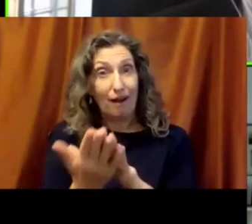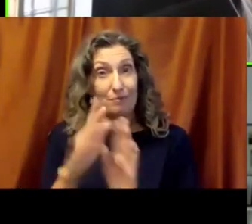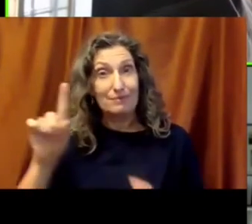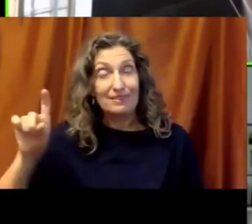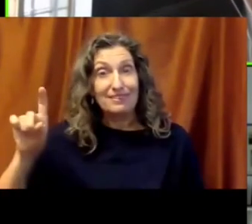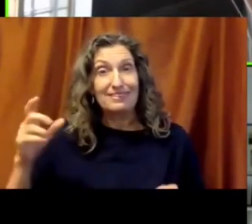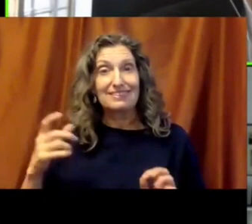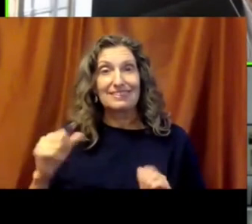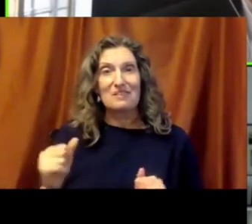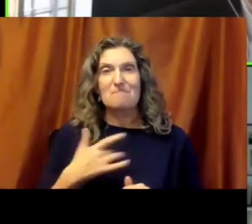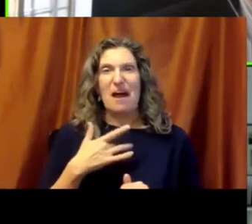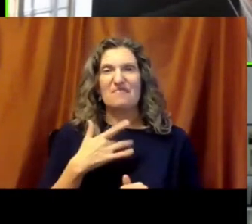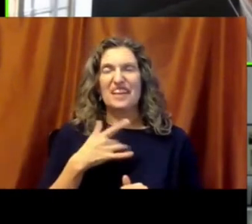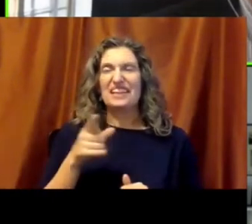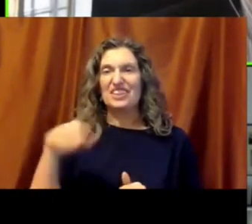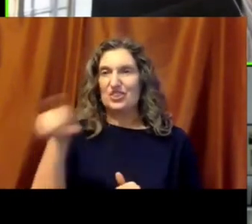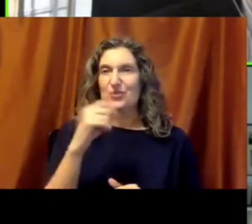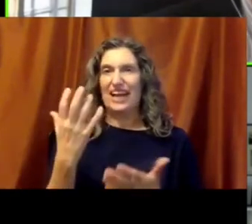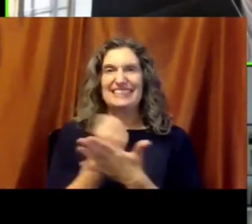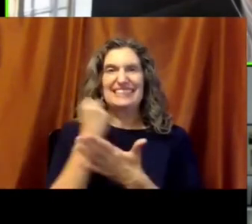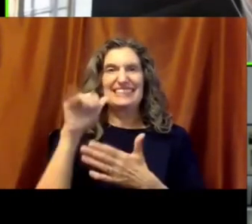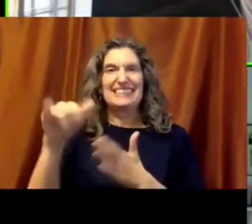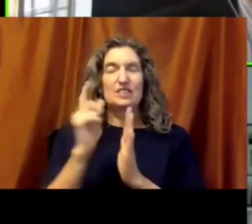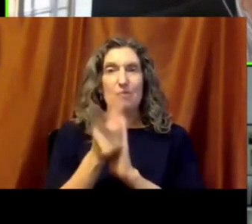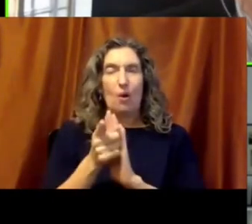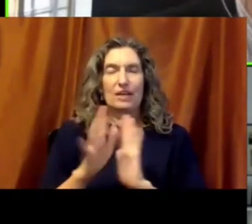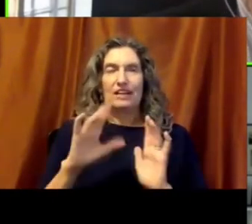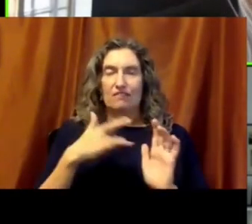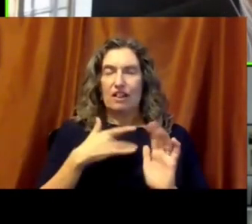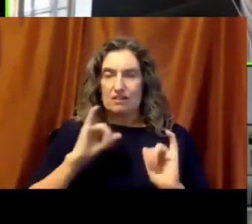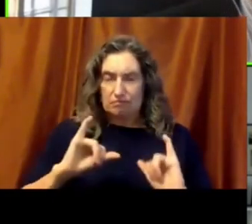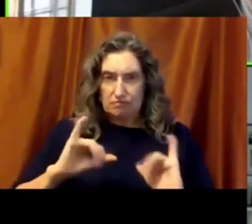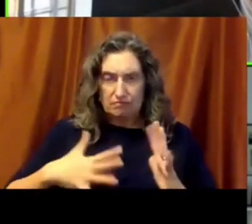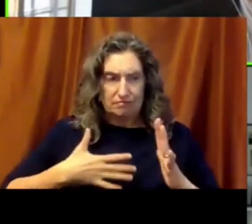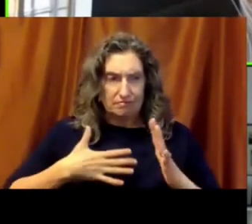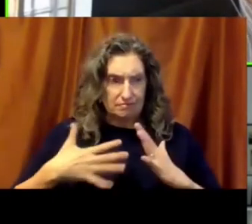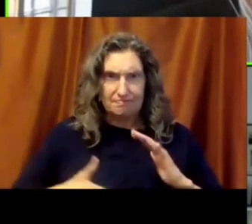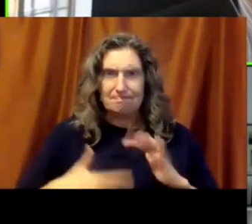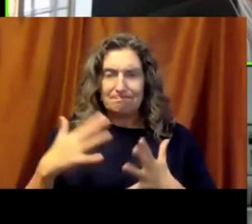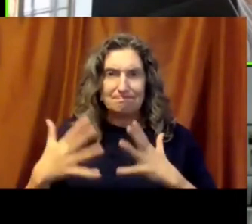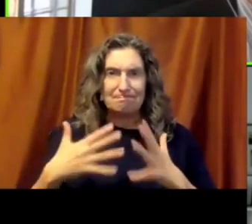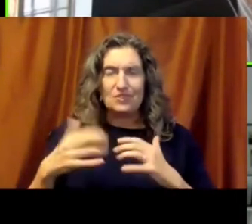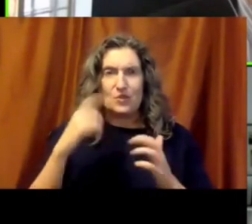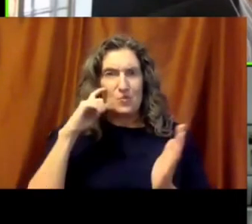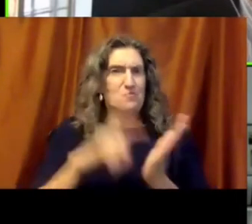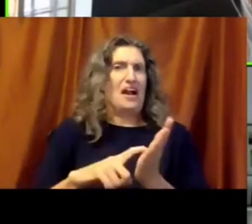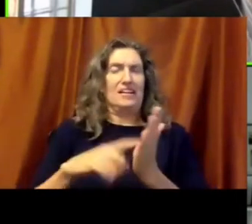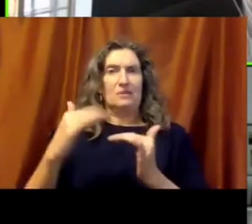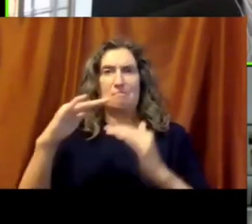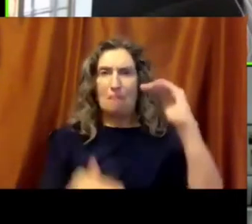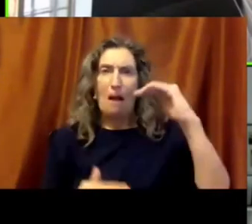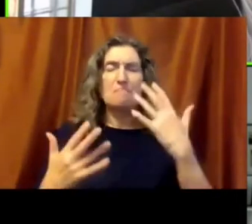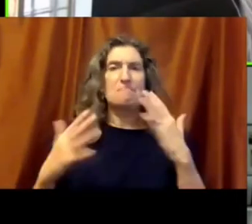be taking this gut check moment about a very specific thing, which is the disparities in our